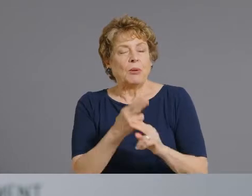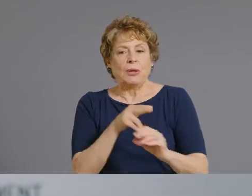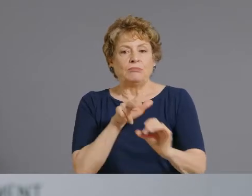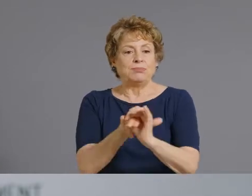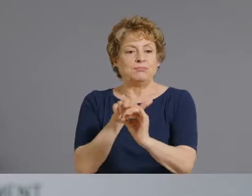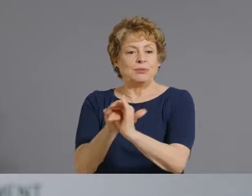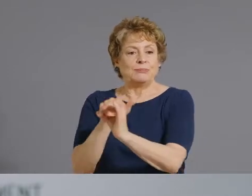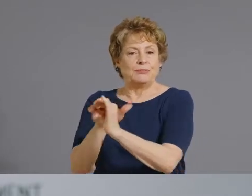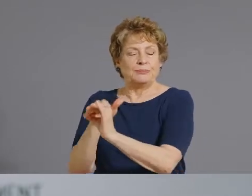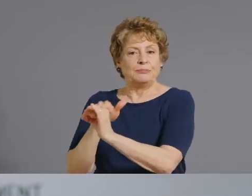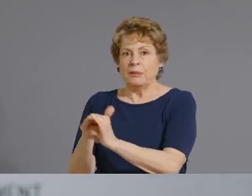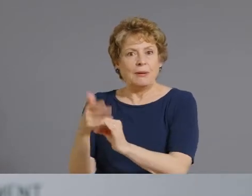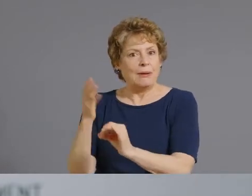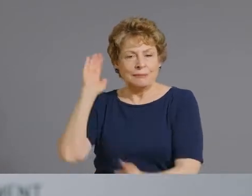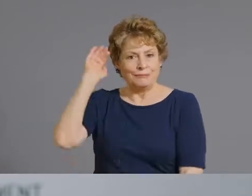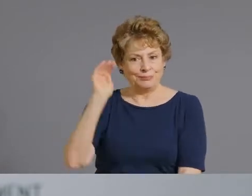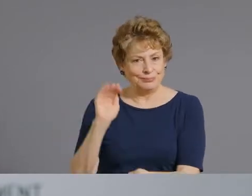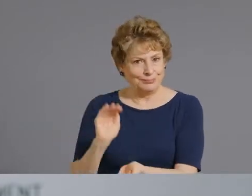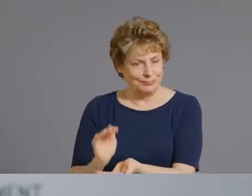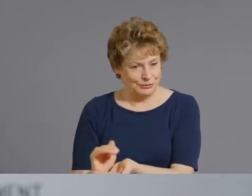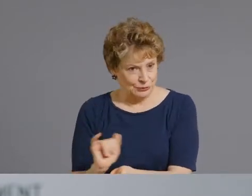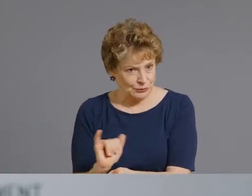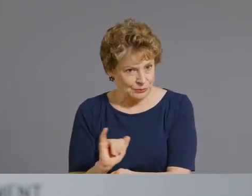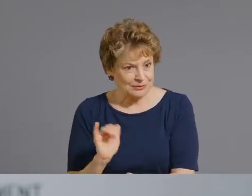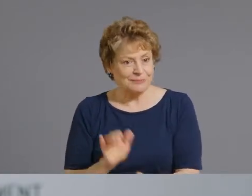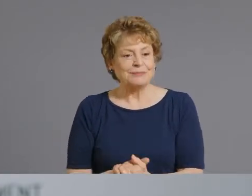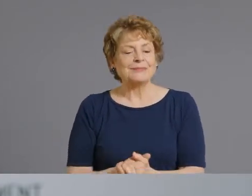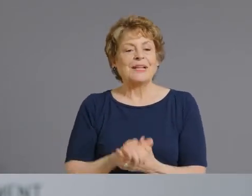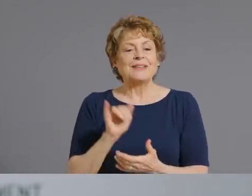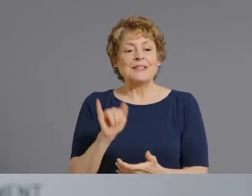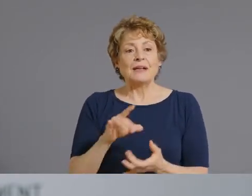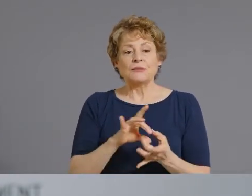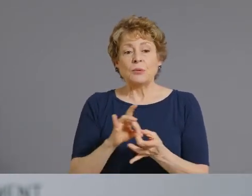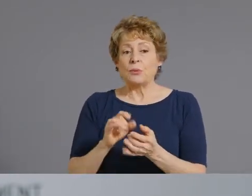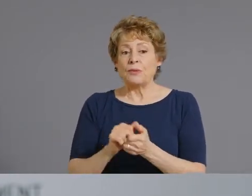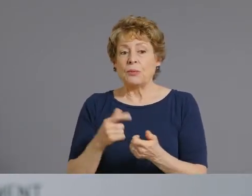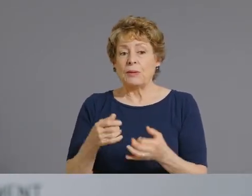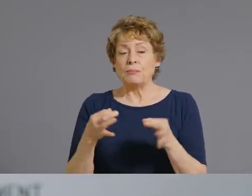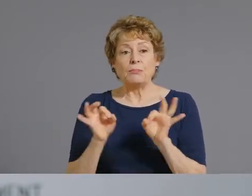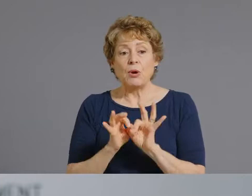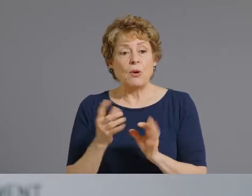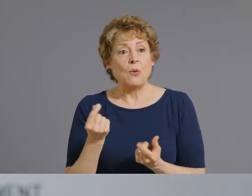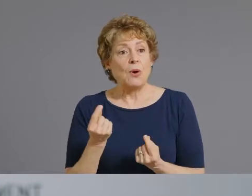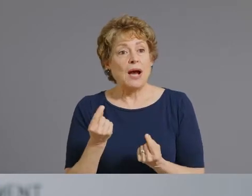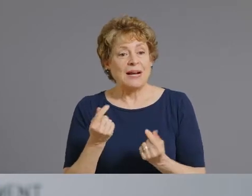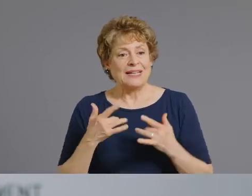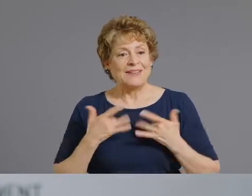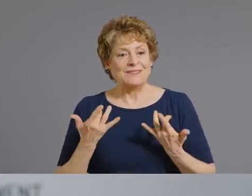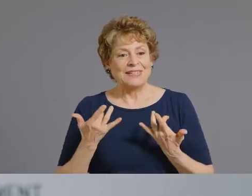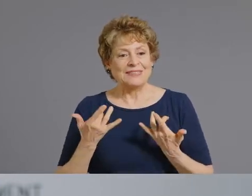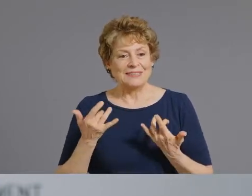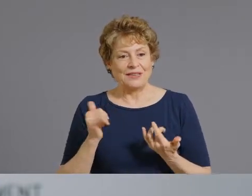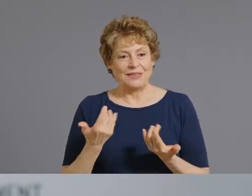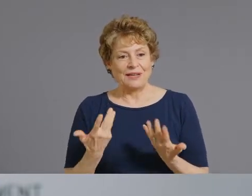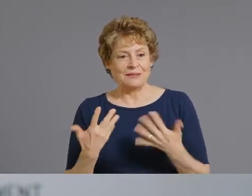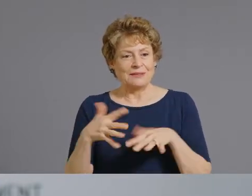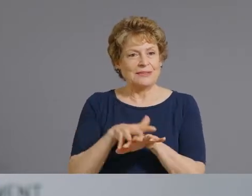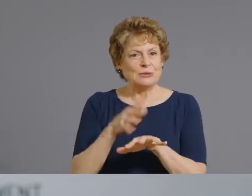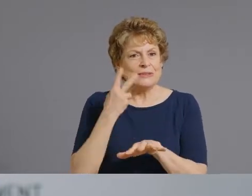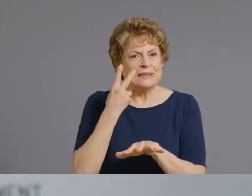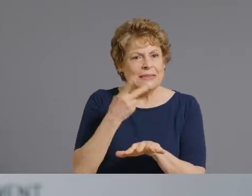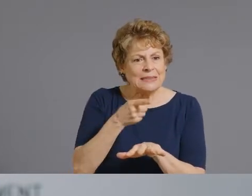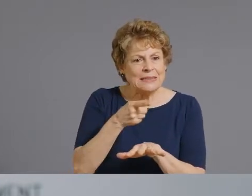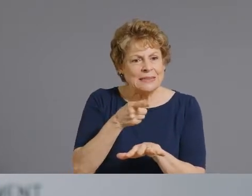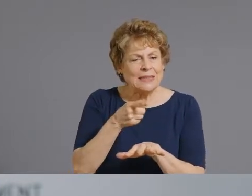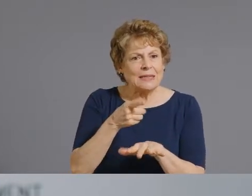Here is our epi curve with the important events laid over on top of it so that we can see what those events might have had